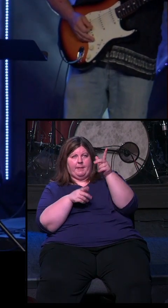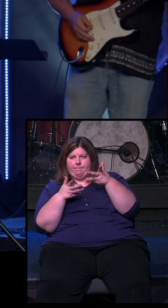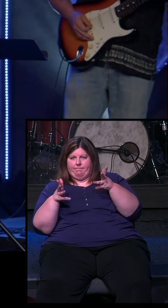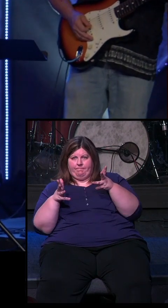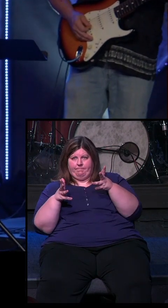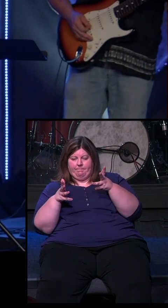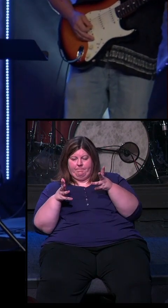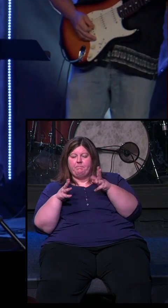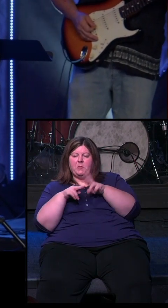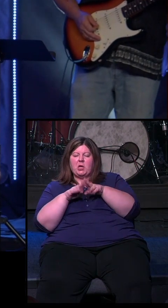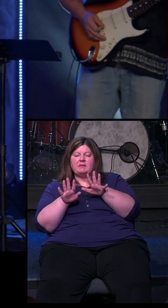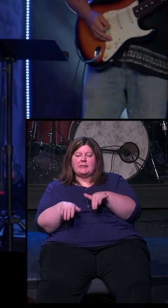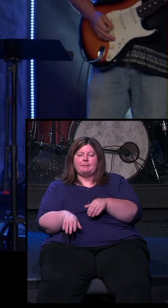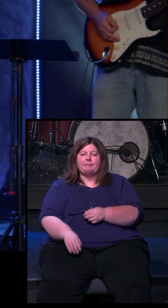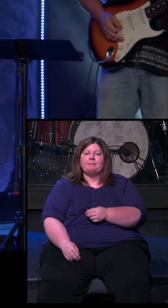You can have a seat.